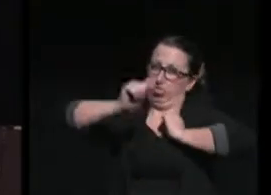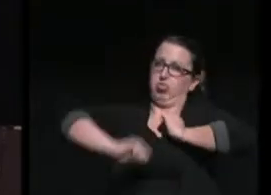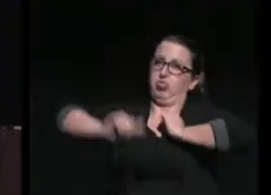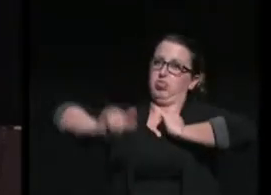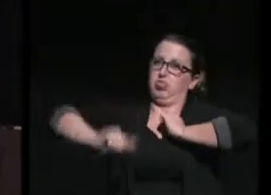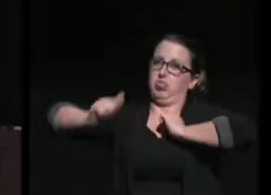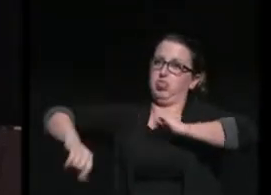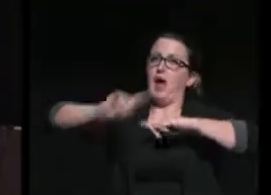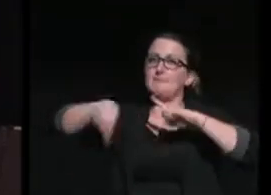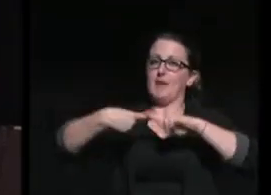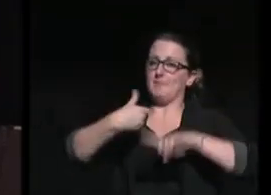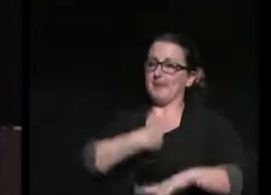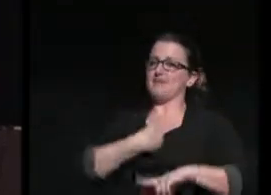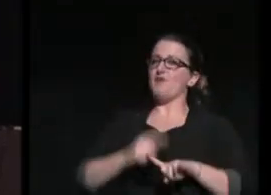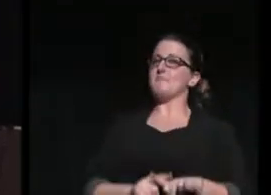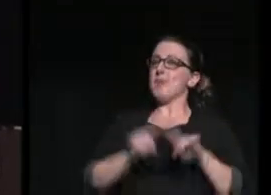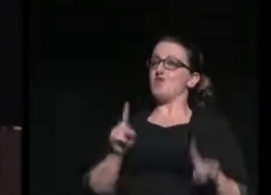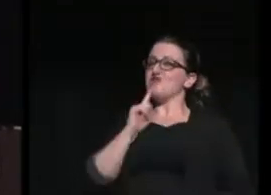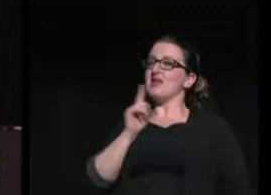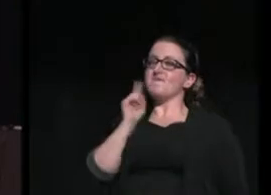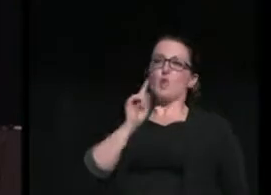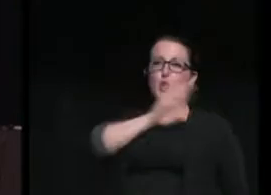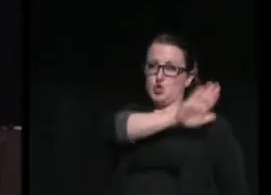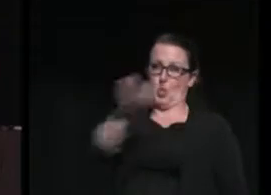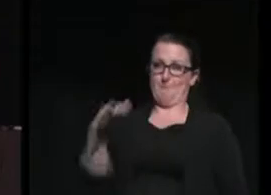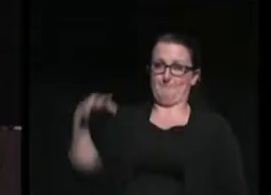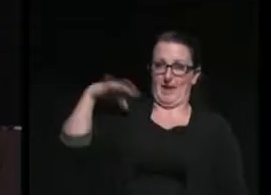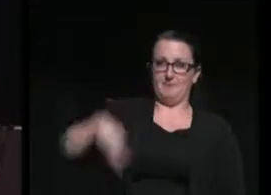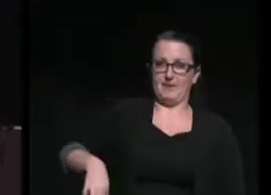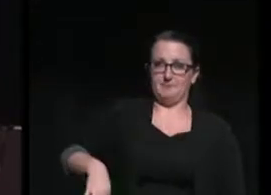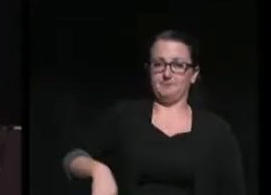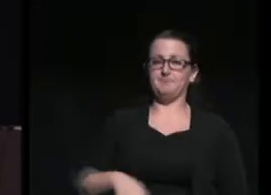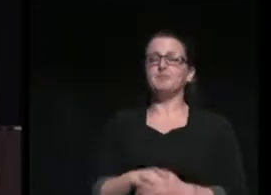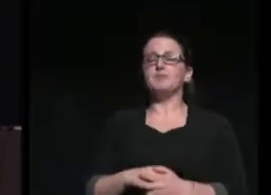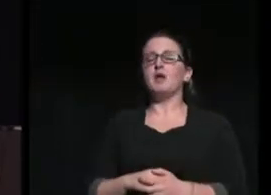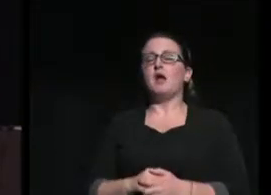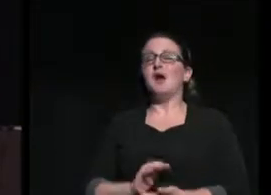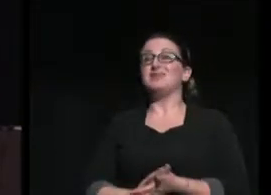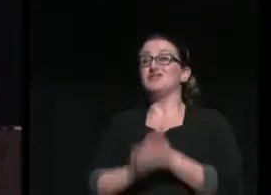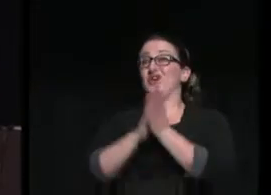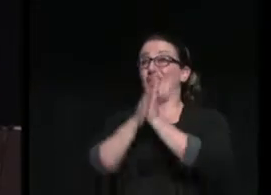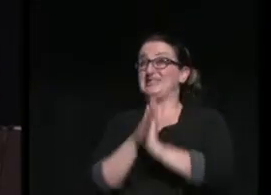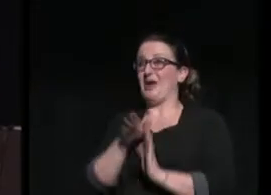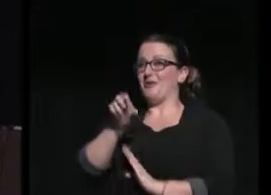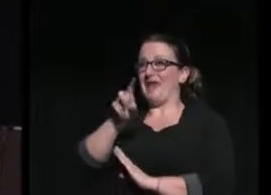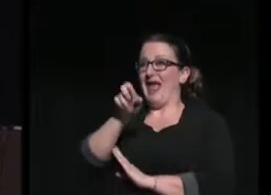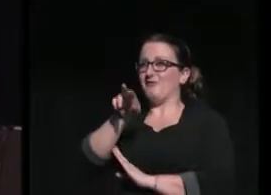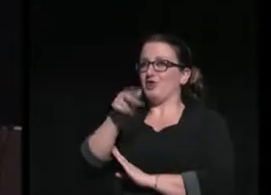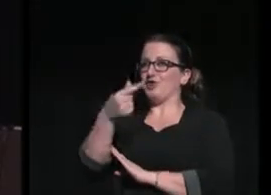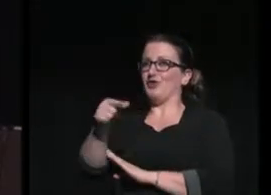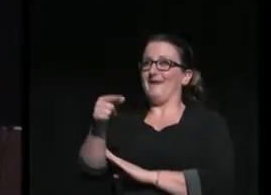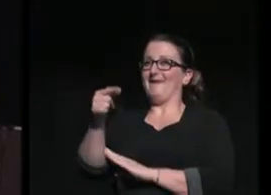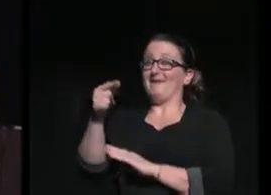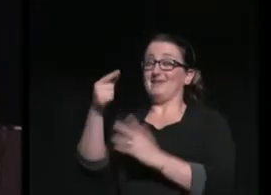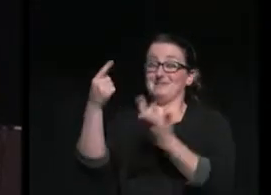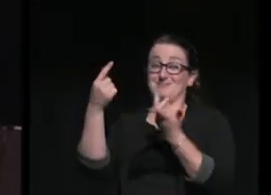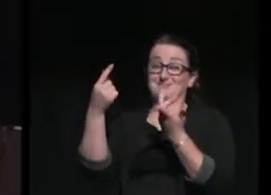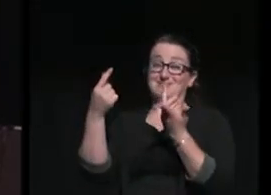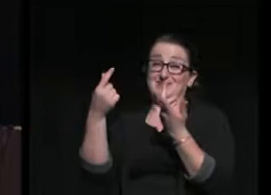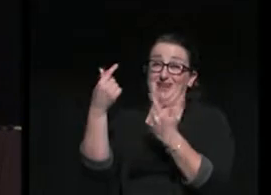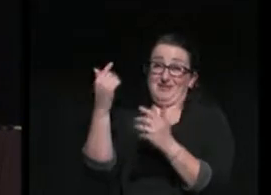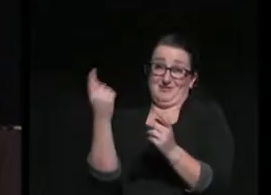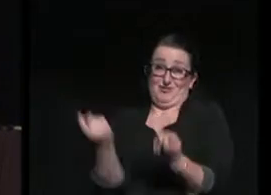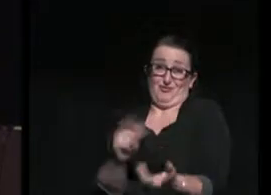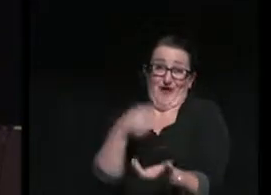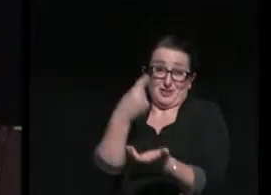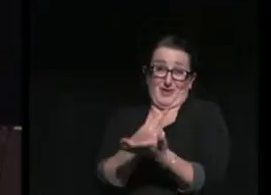this for your sake. It turns out that the evergreen commencement advice is right. Don't be